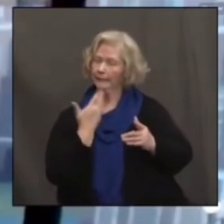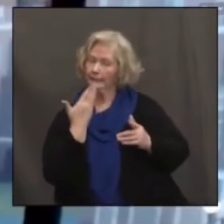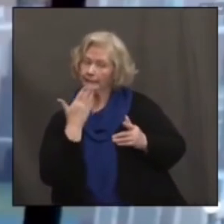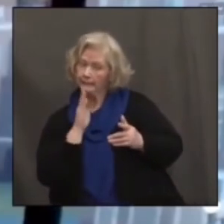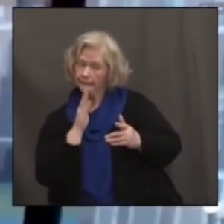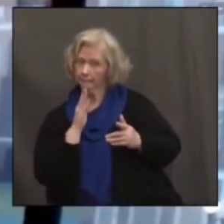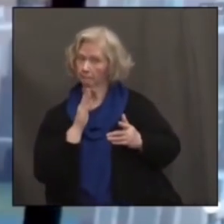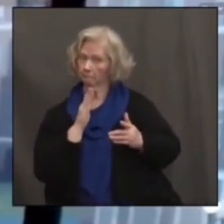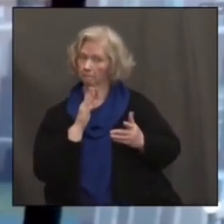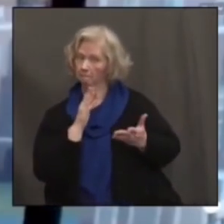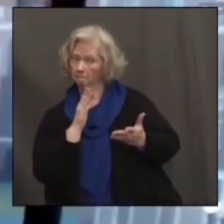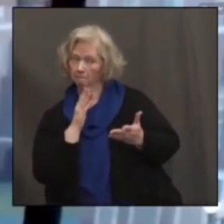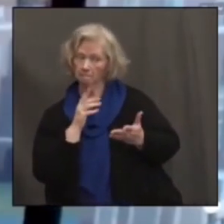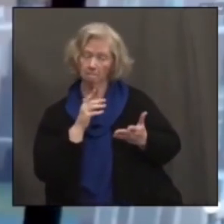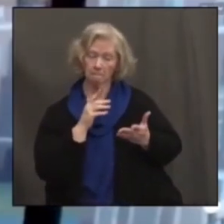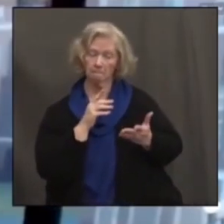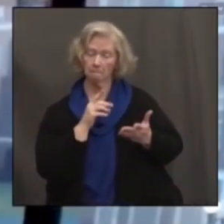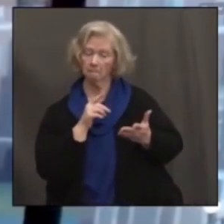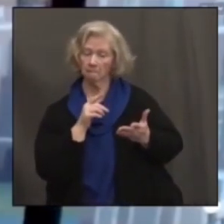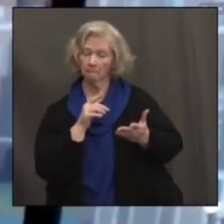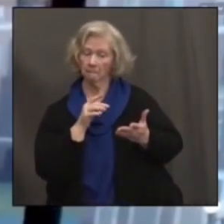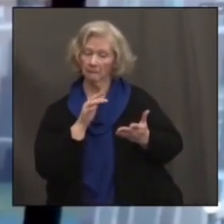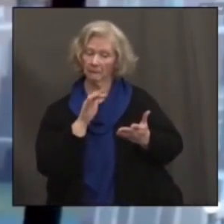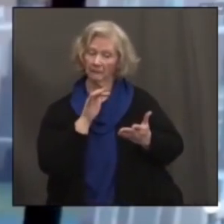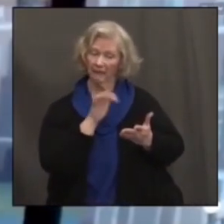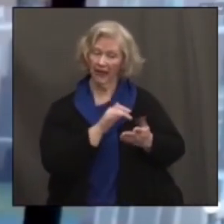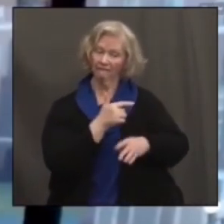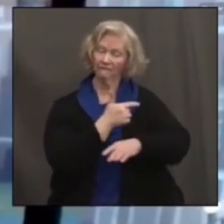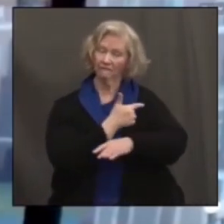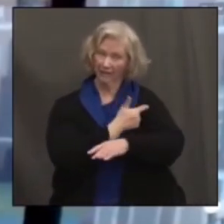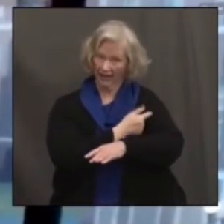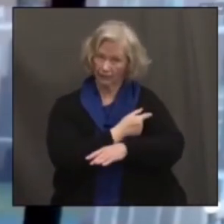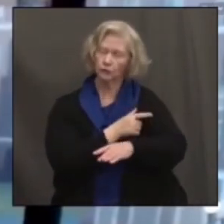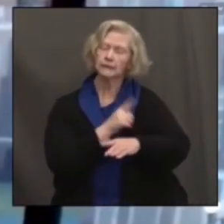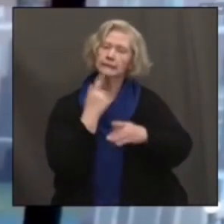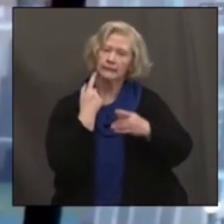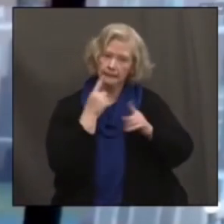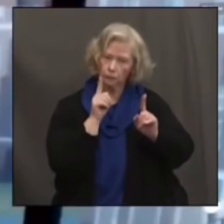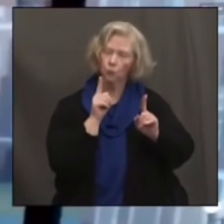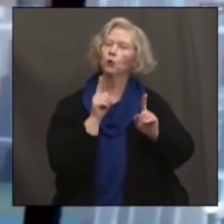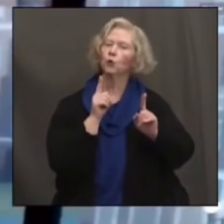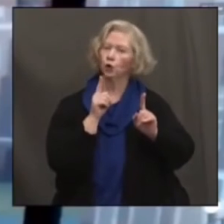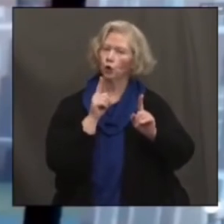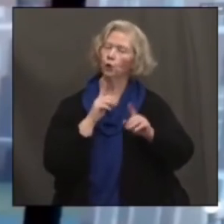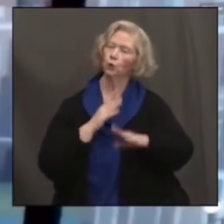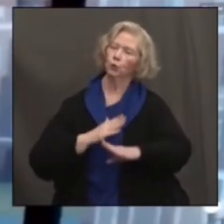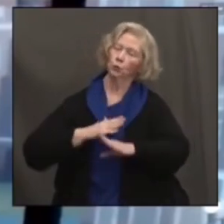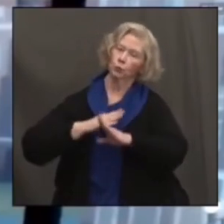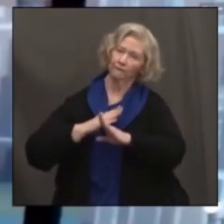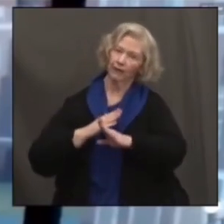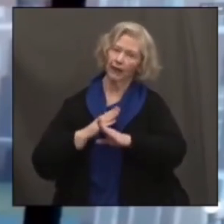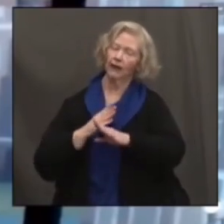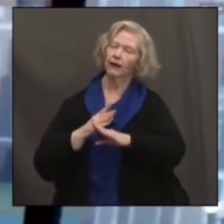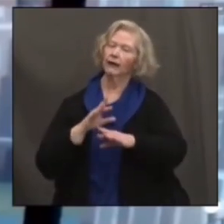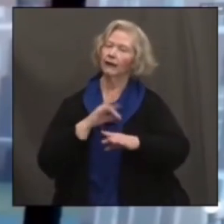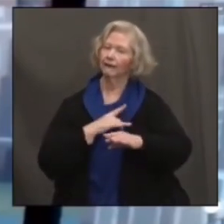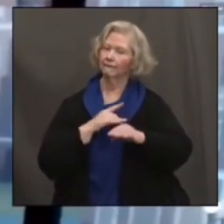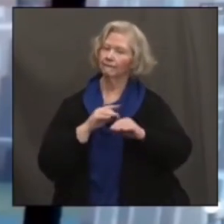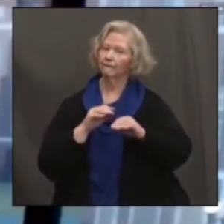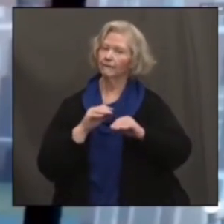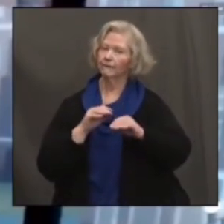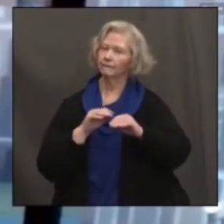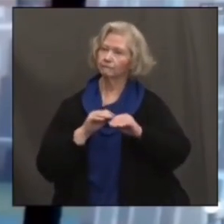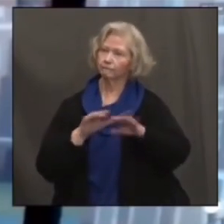this, this about the vaccines is that they are actually effective in preventing infections. They're effective